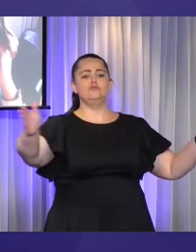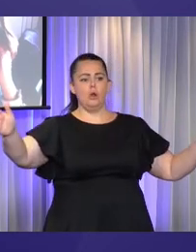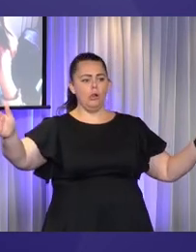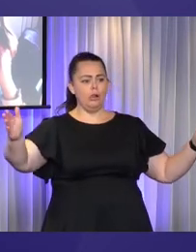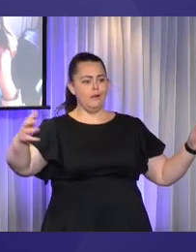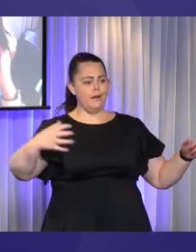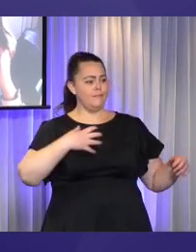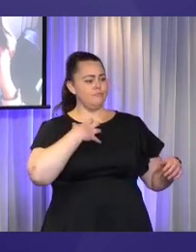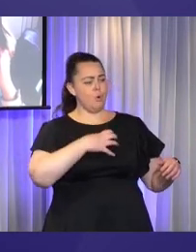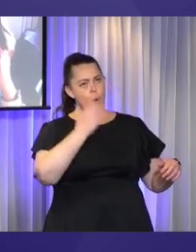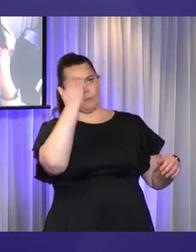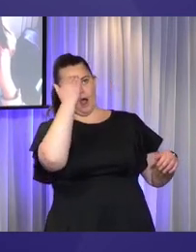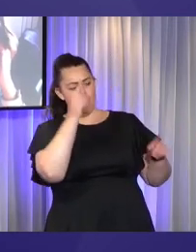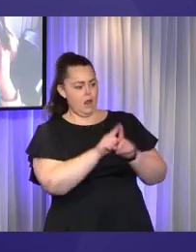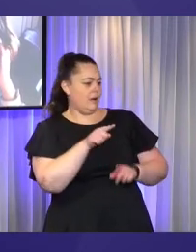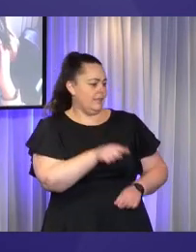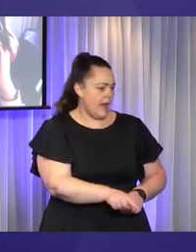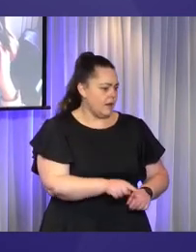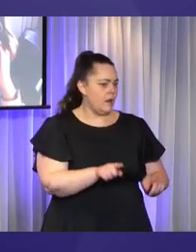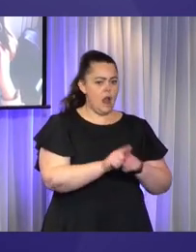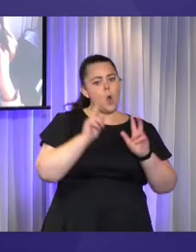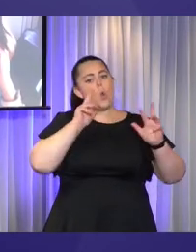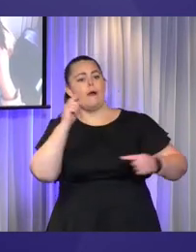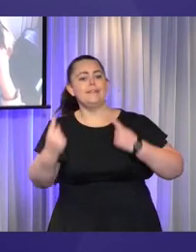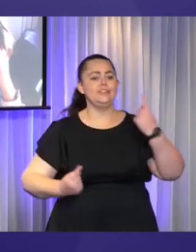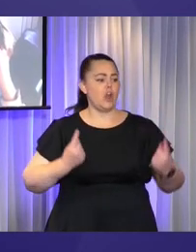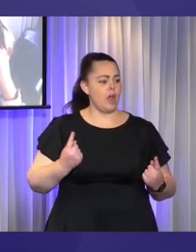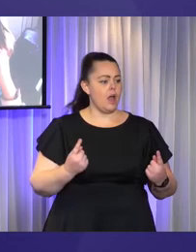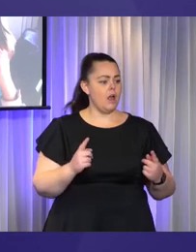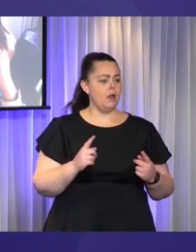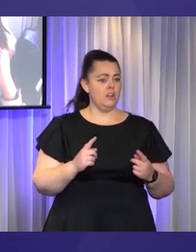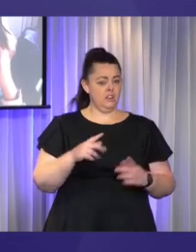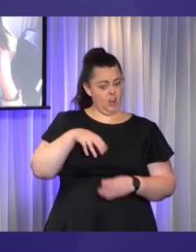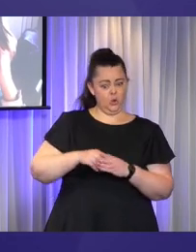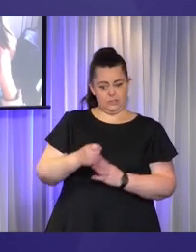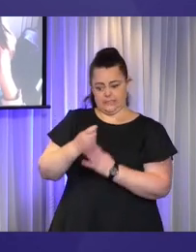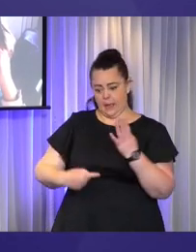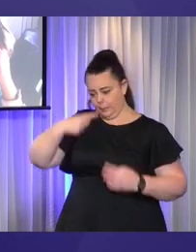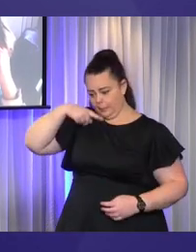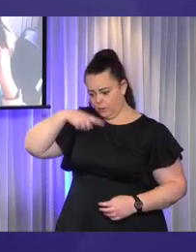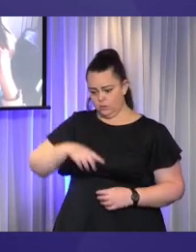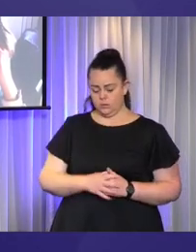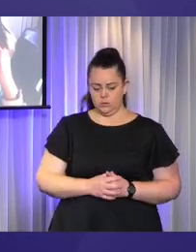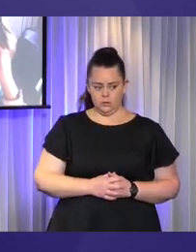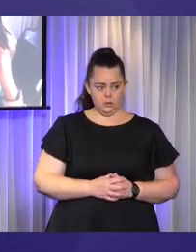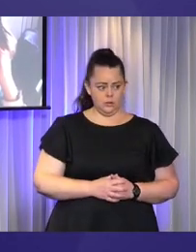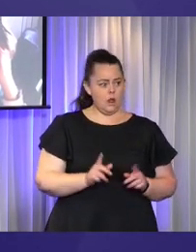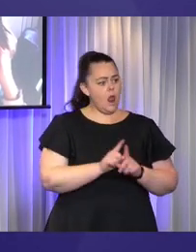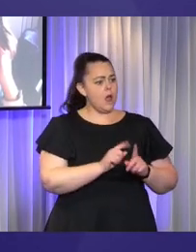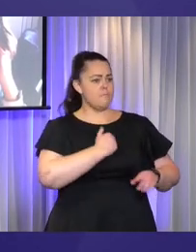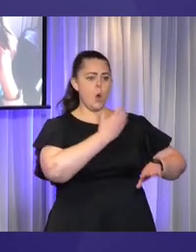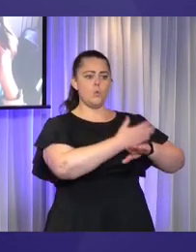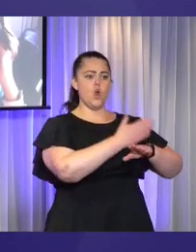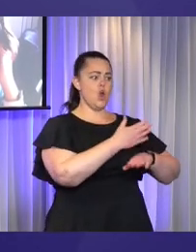people when the wheels fall off for me? How might my workplace look different? How might the community look different?